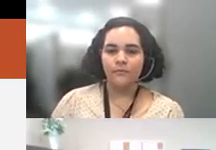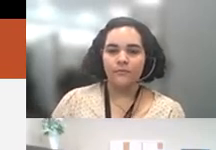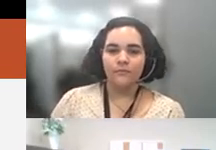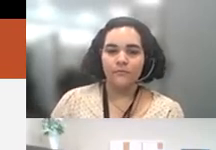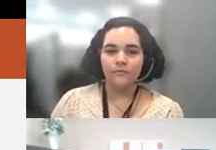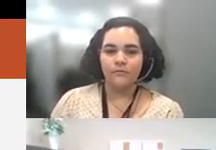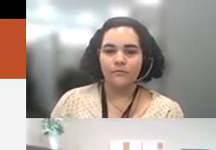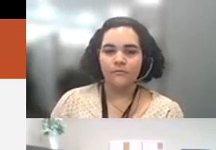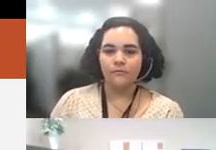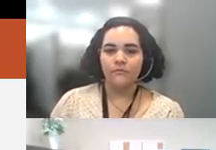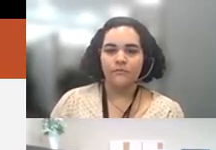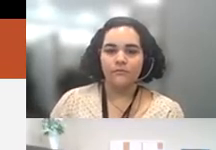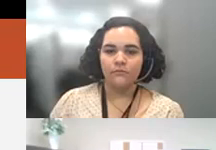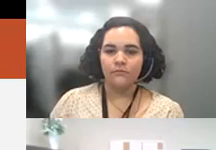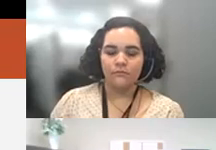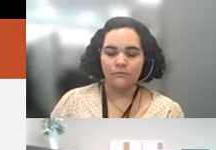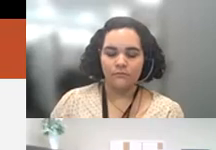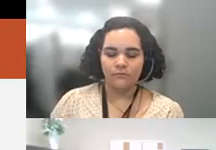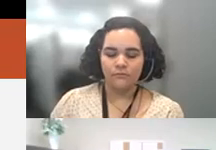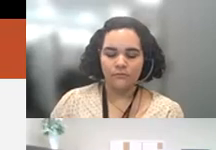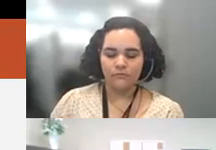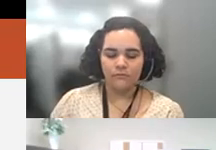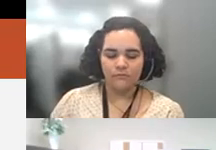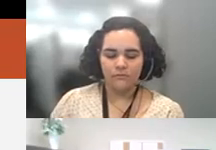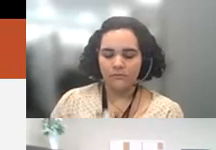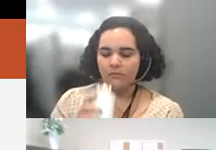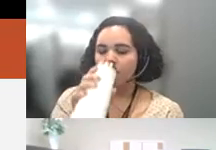don't have permission to record oh i see okay